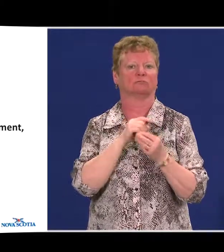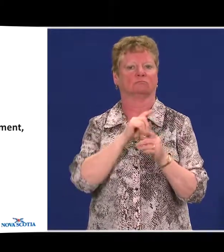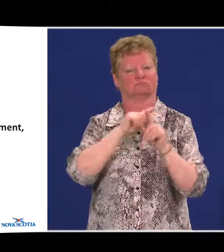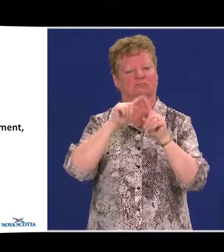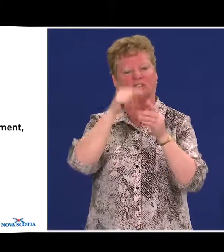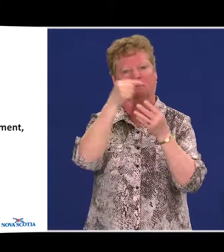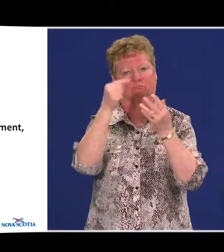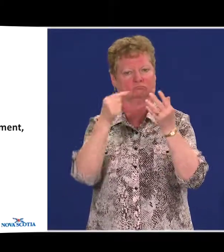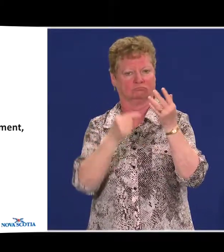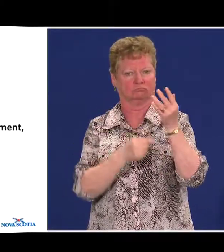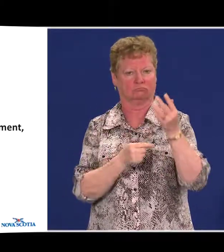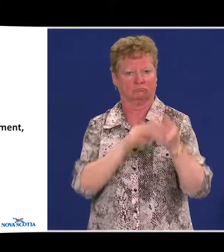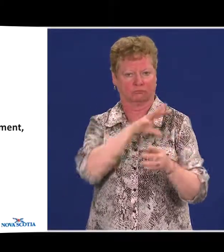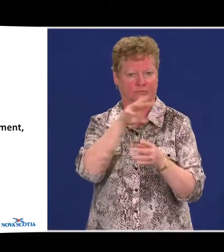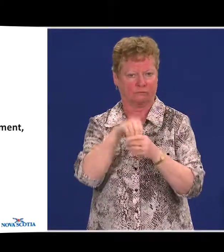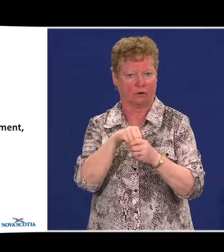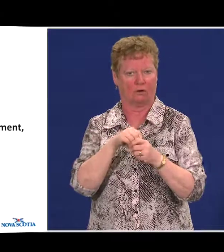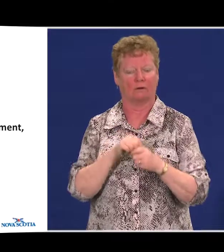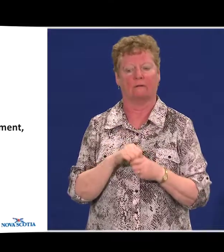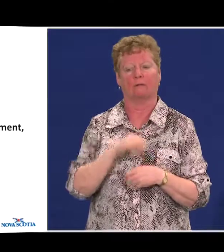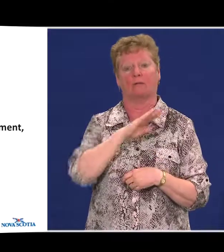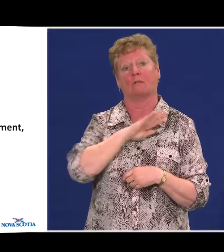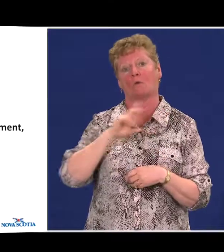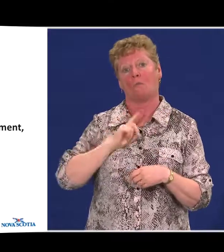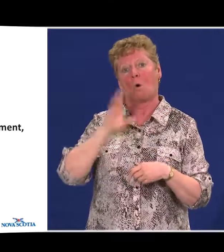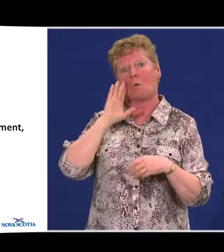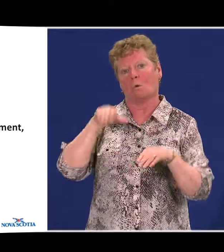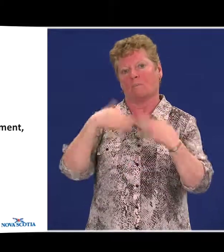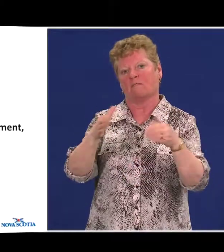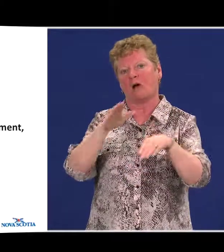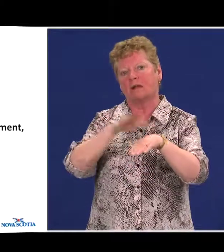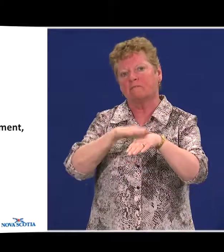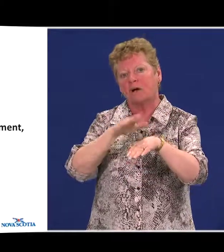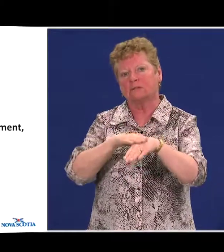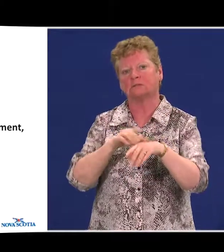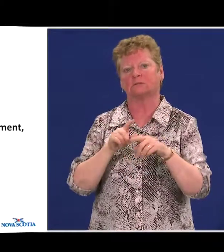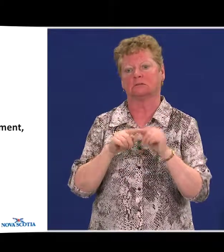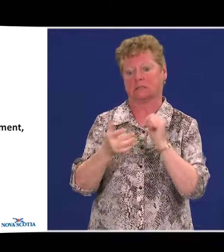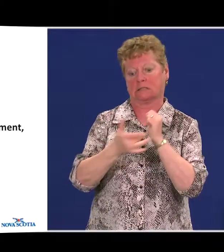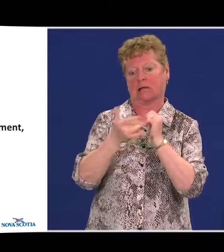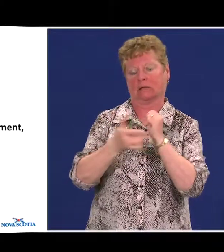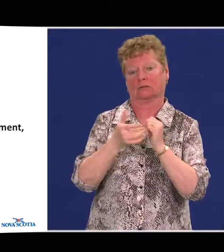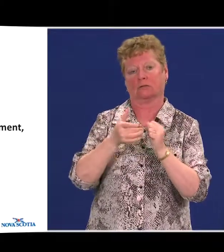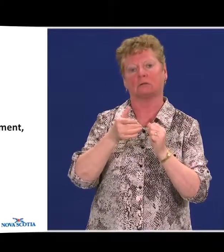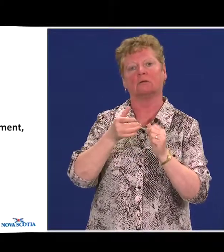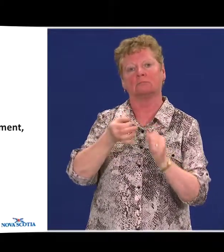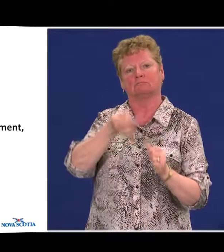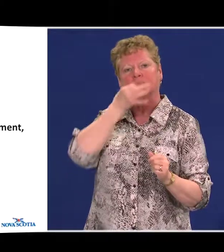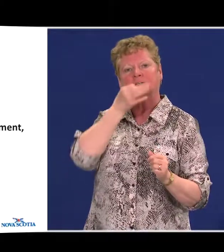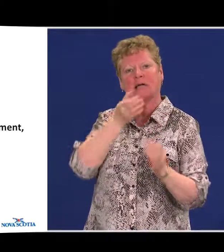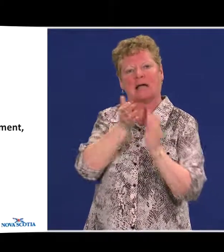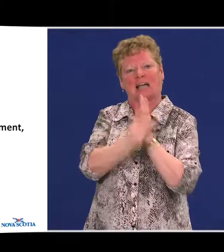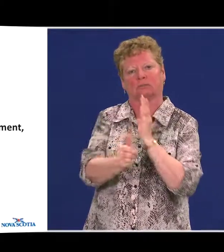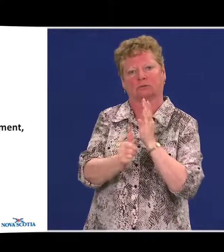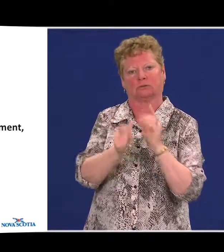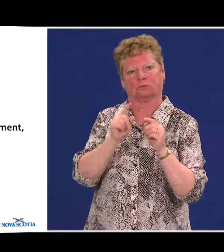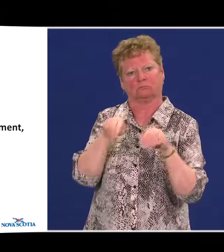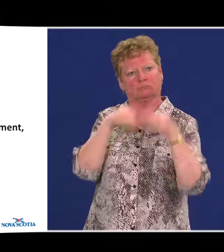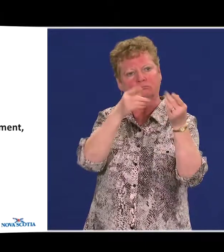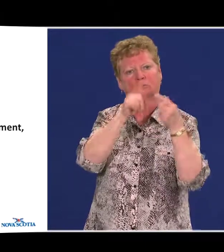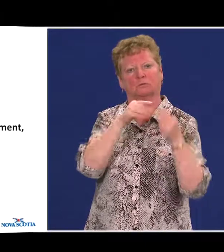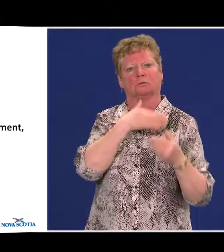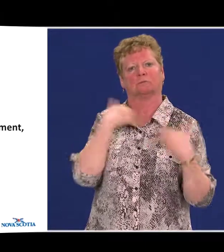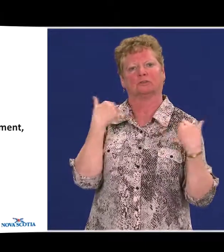The board would provide advice and technical expertise to the minister on standards